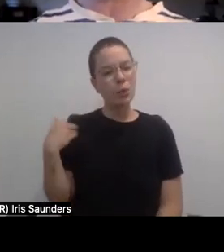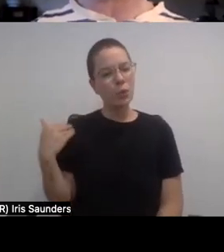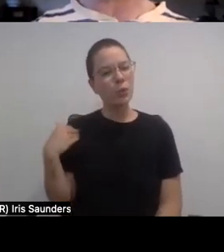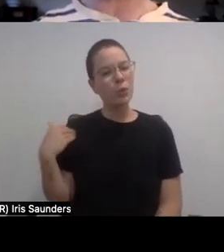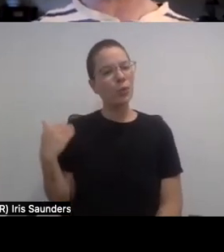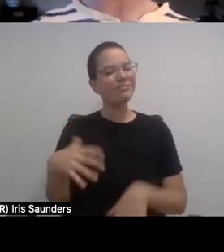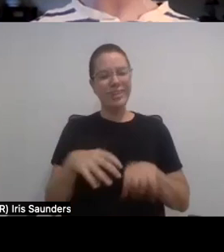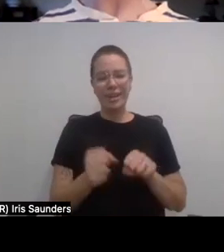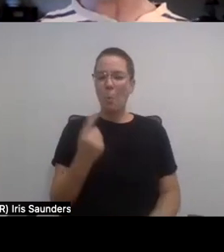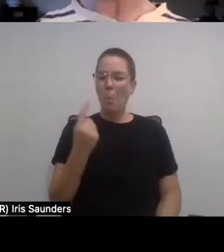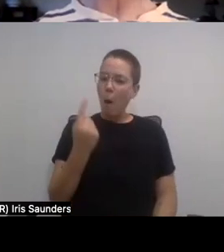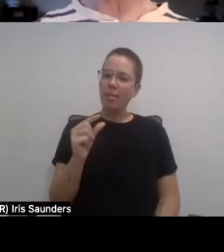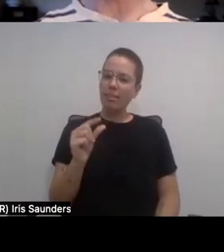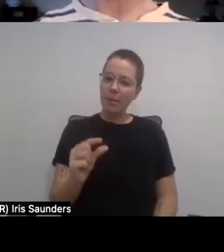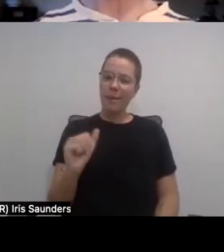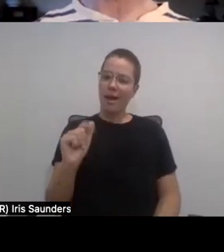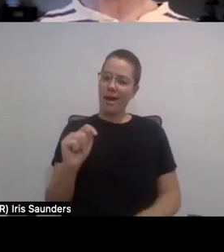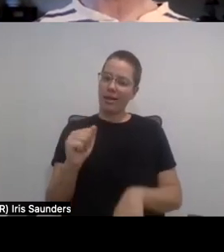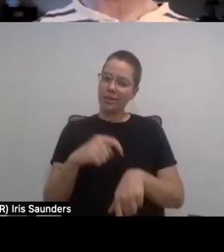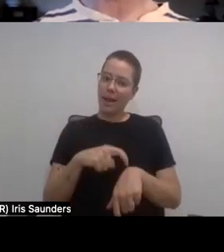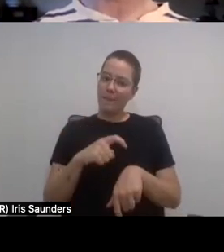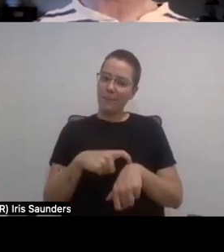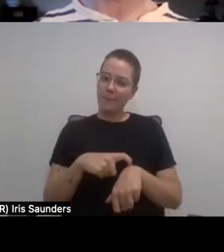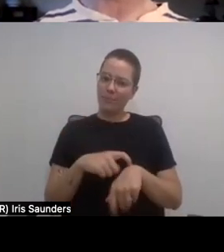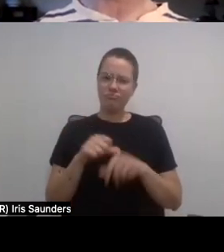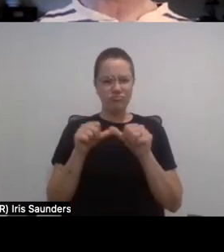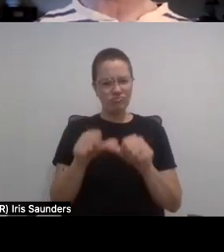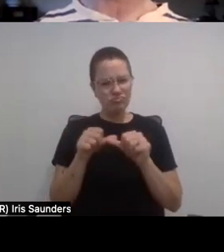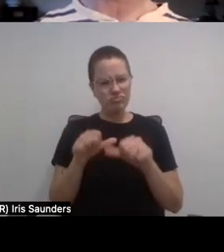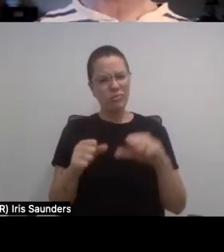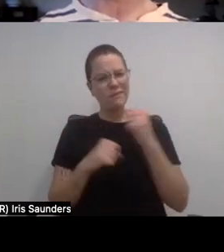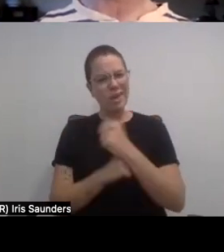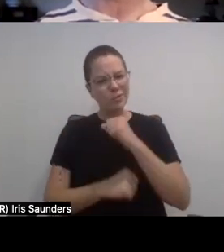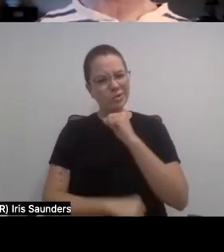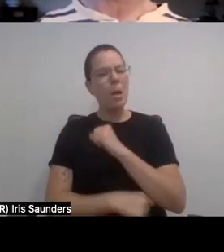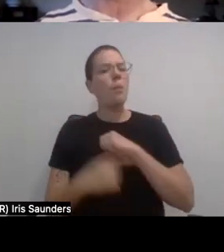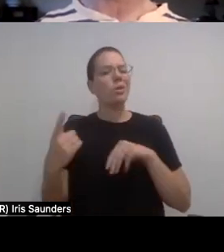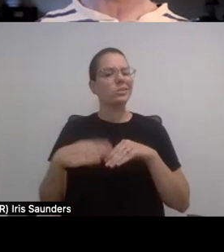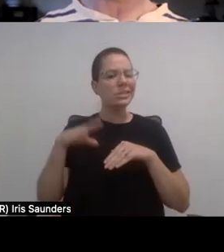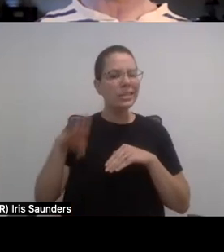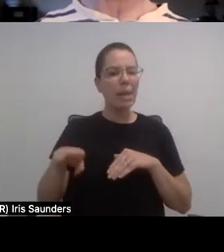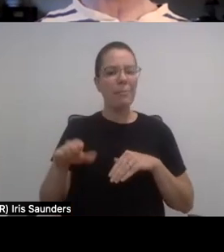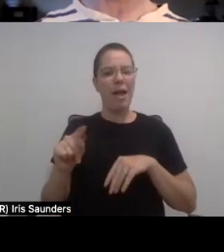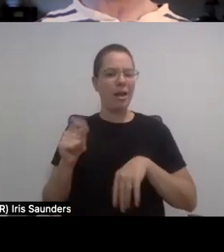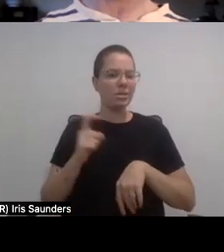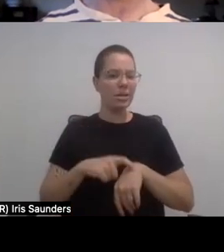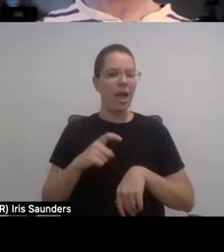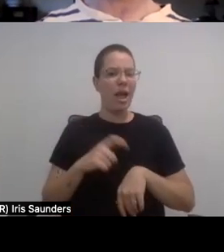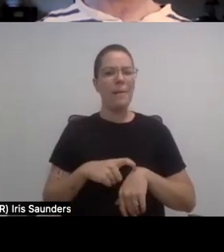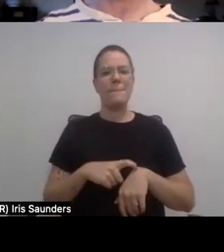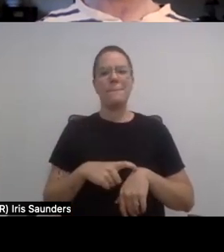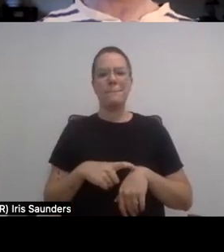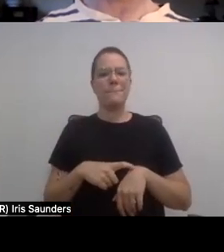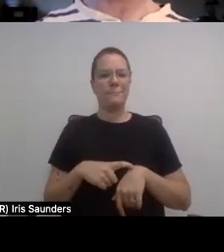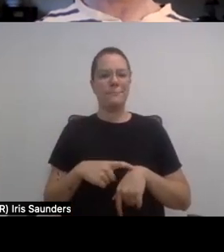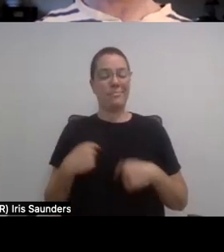one little bit at a time, you just got to keep making that foundation one step at a time, one brick at a time, because for me, I